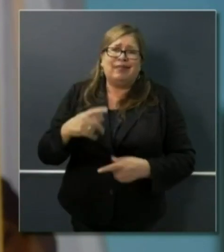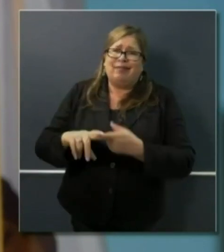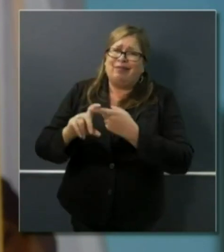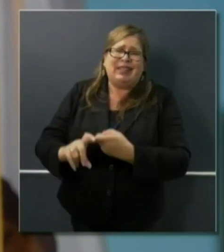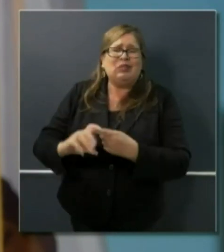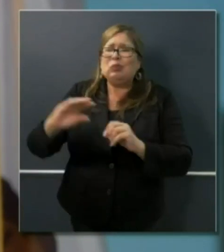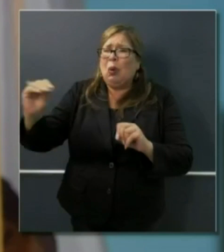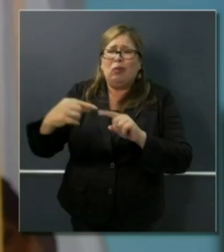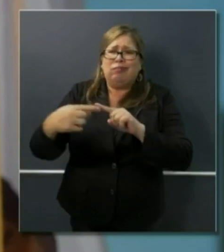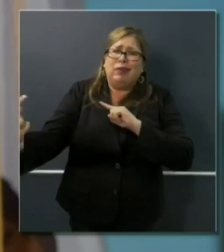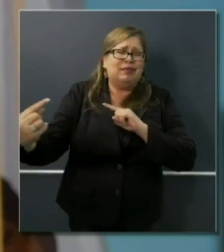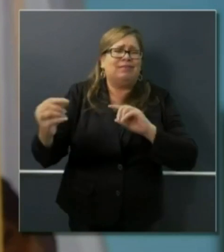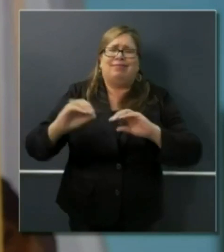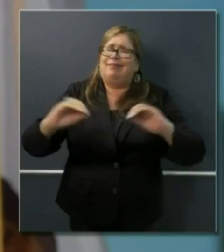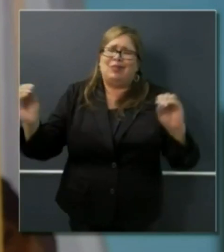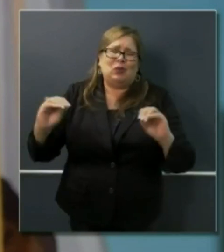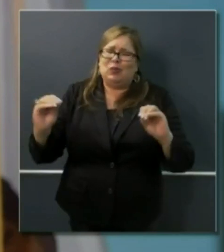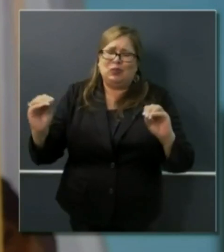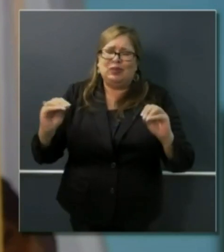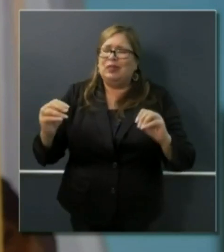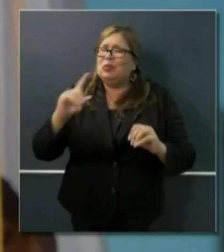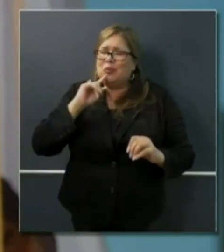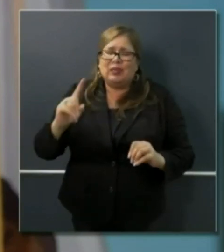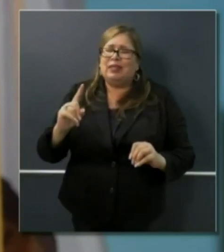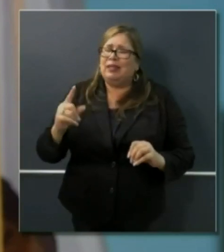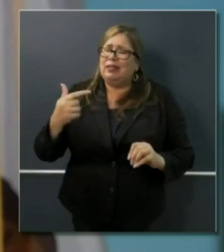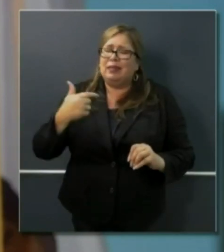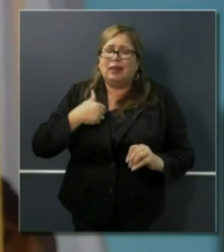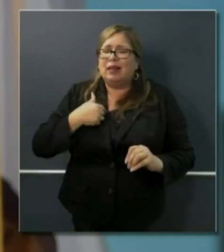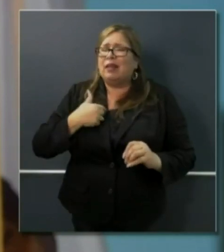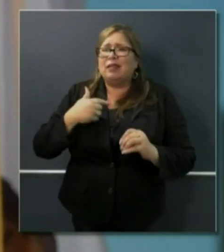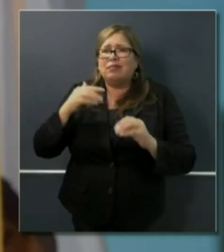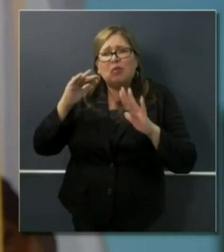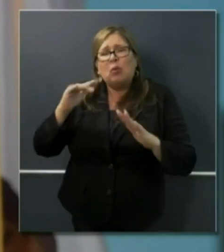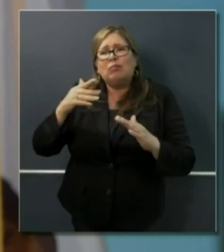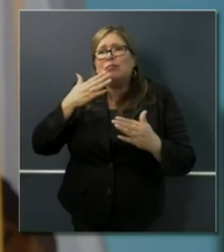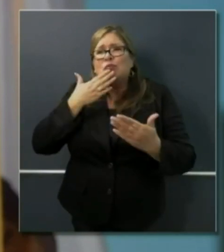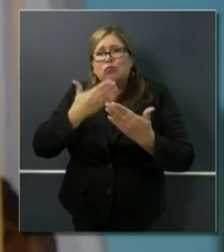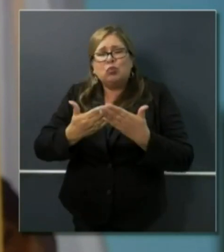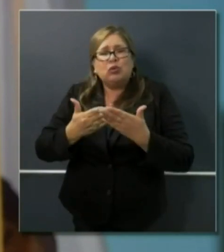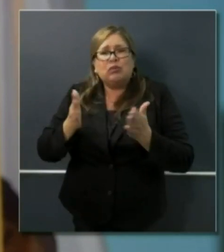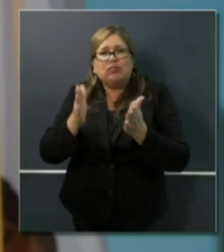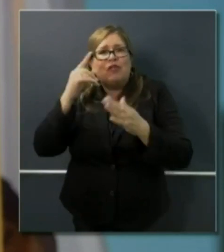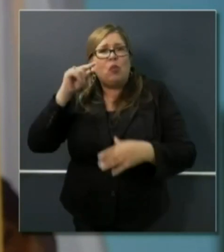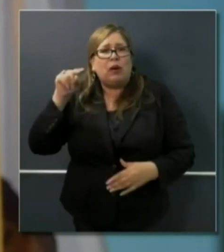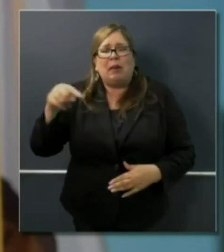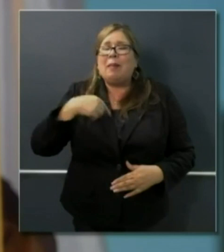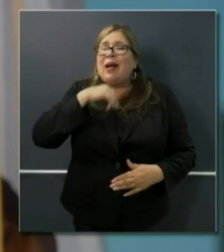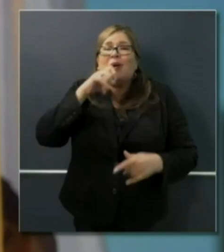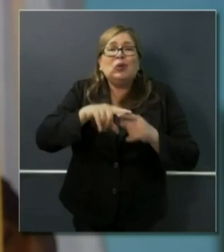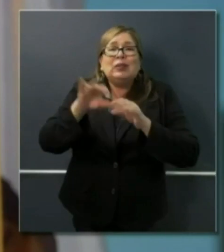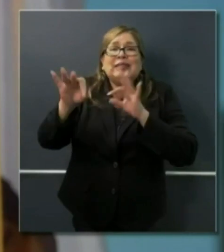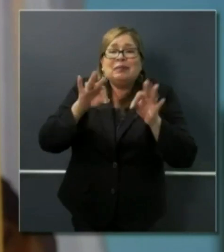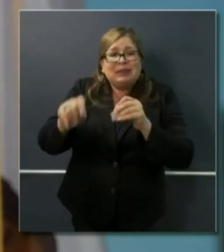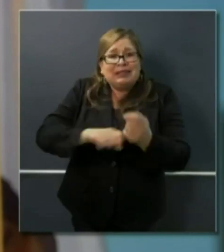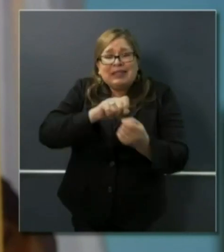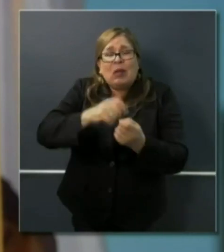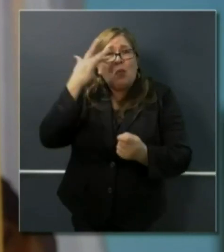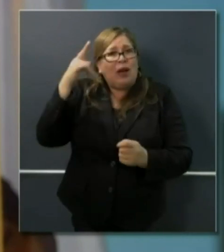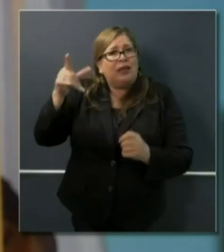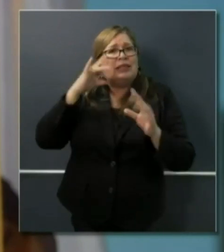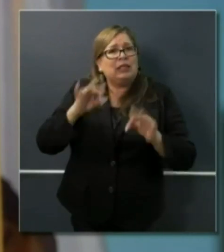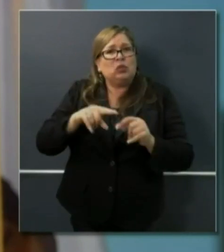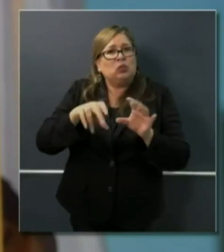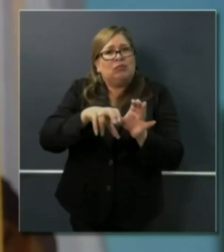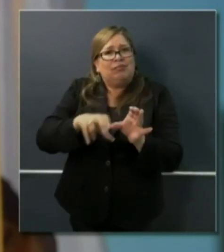contrary. And I just wish him the best. And I don't want to get into exactly why he needed to step aside